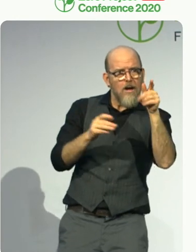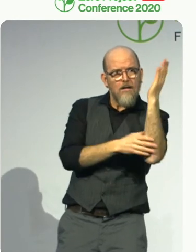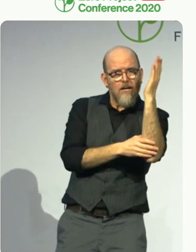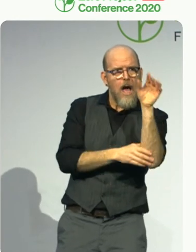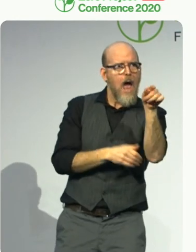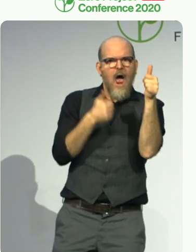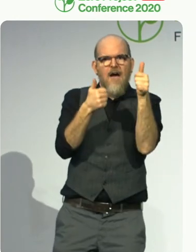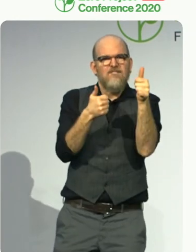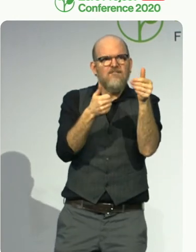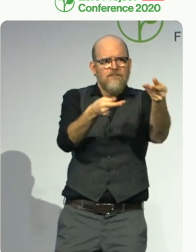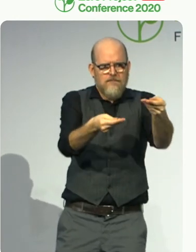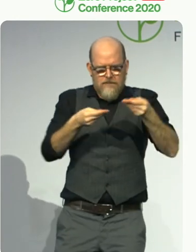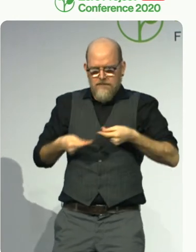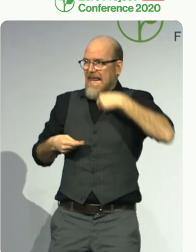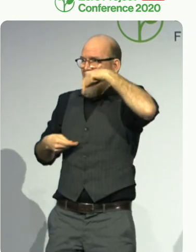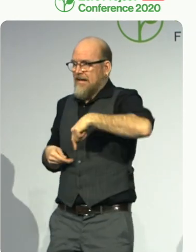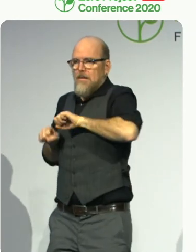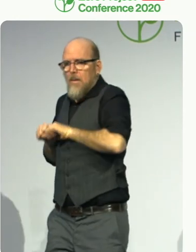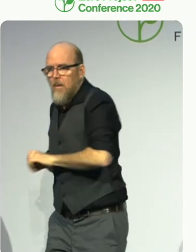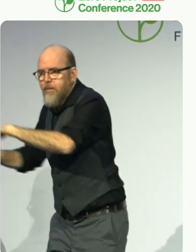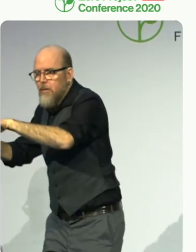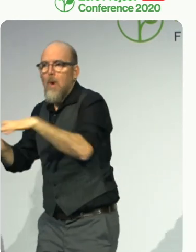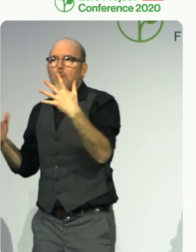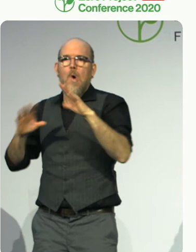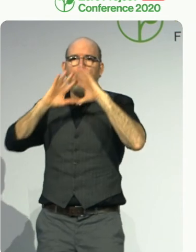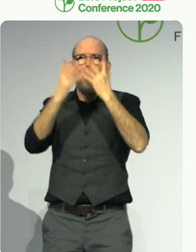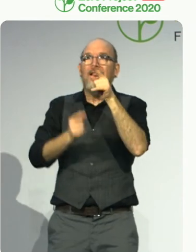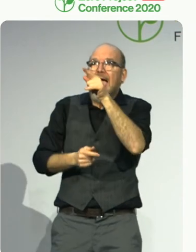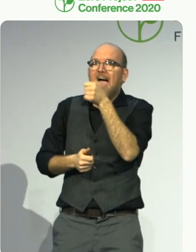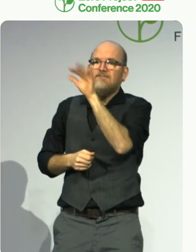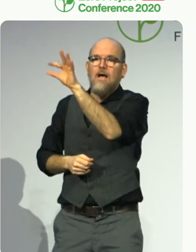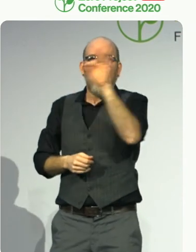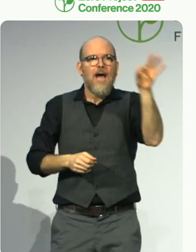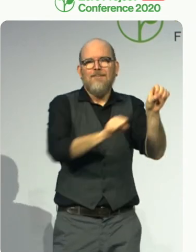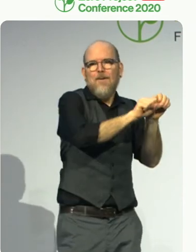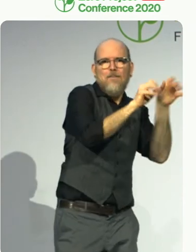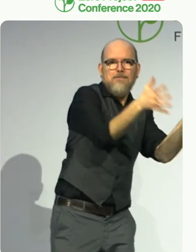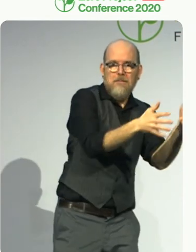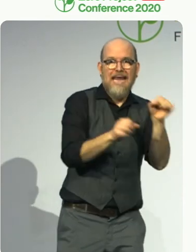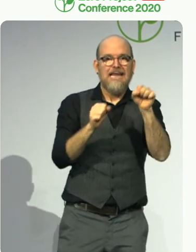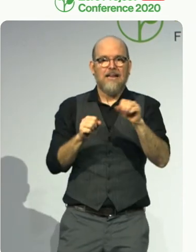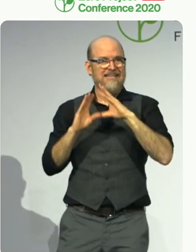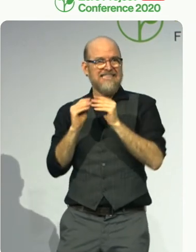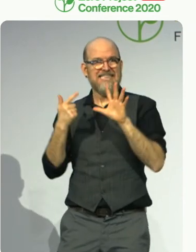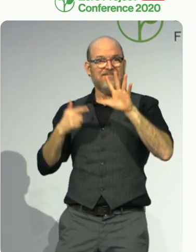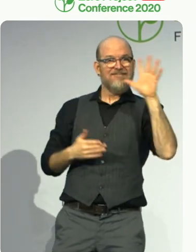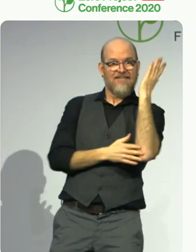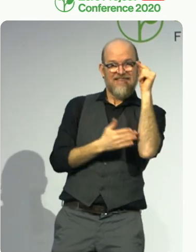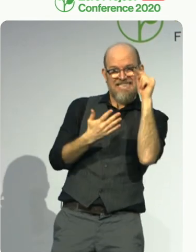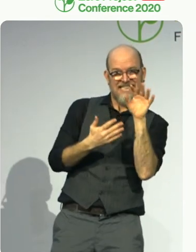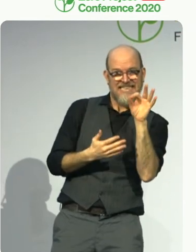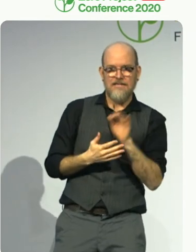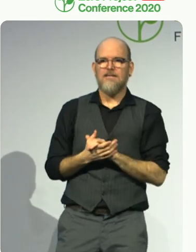Besides, there is the Zero Project Impact Transfer, where we will present